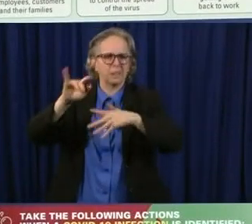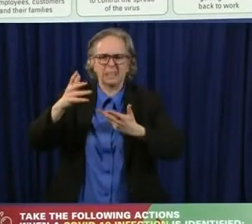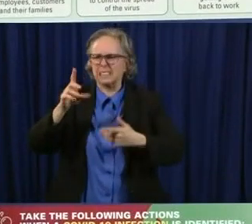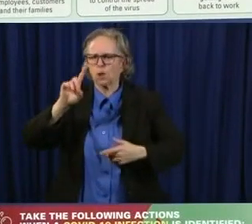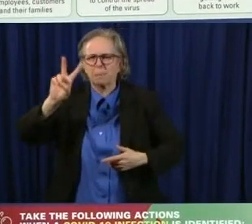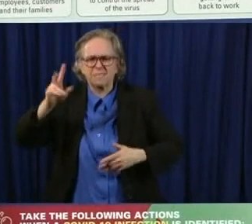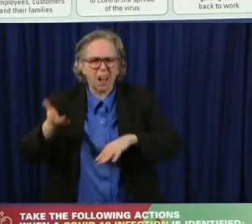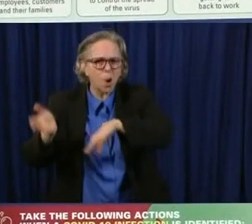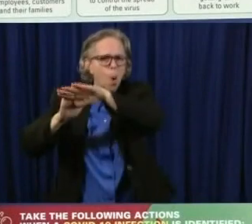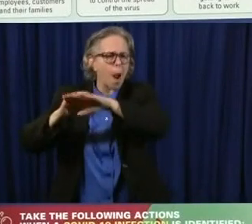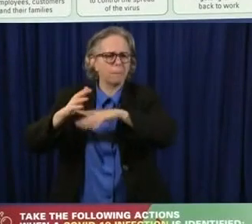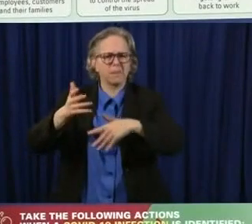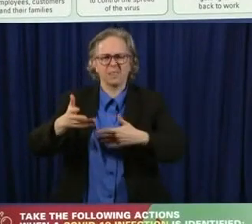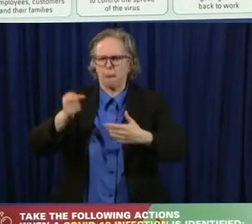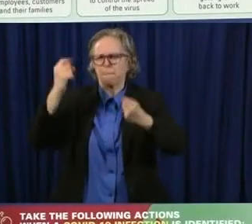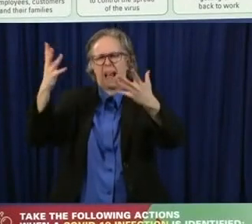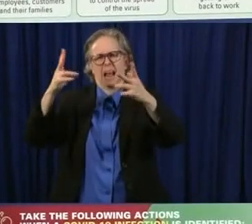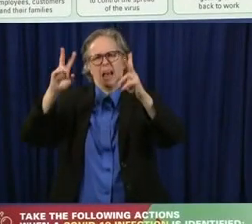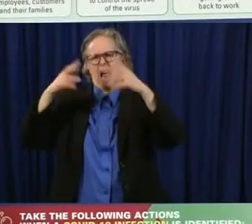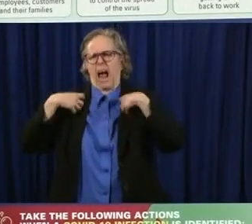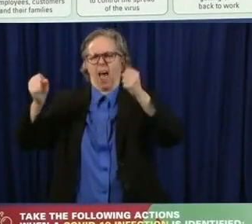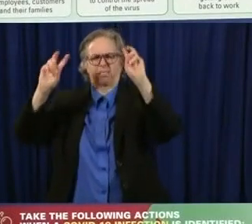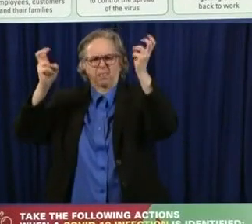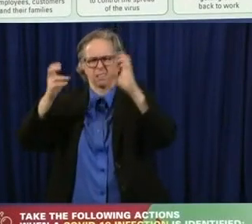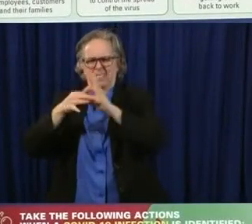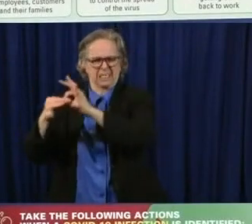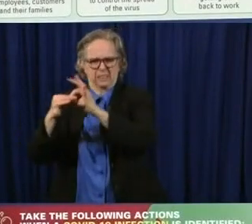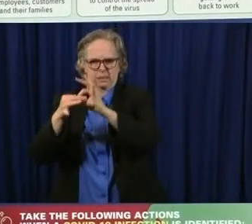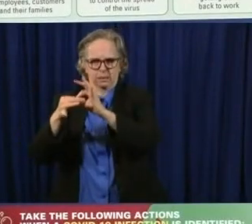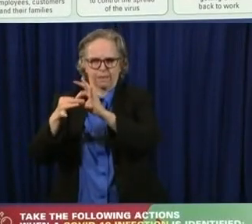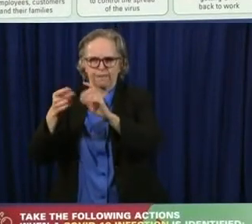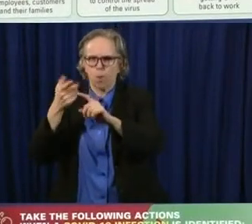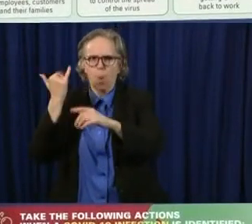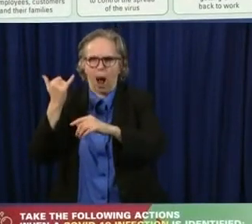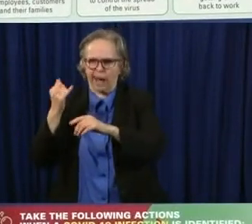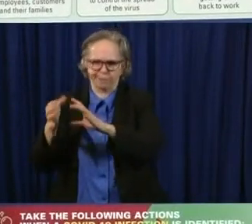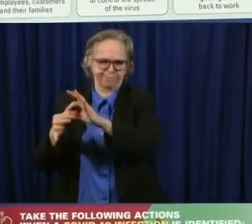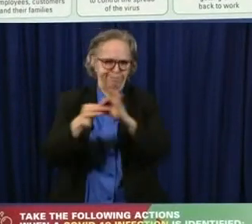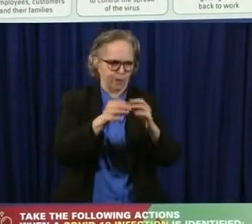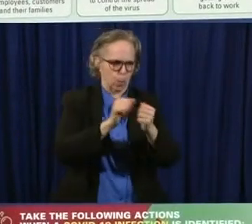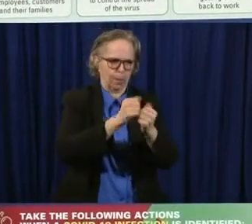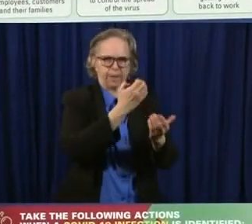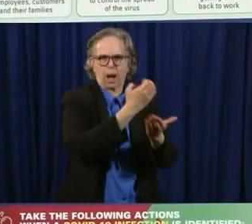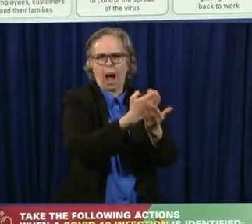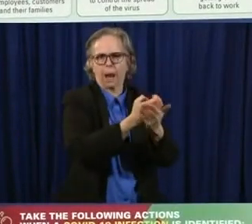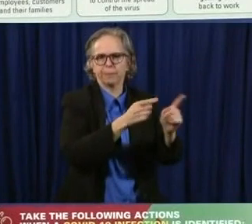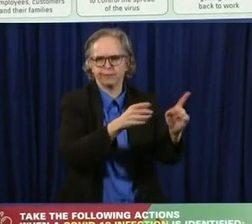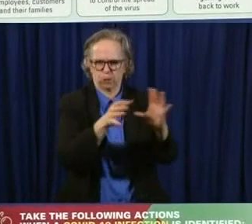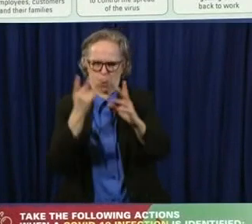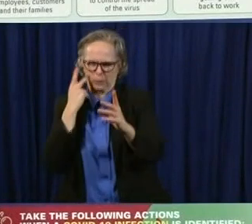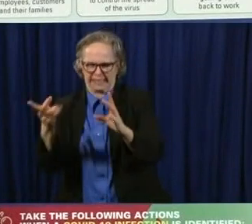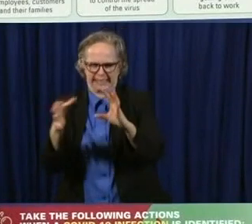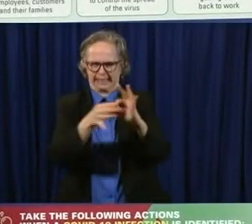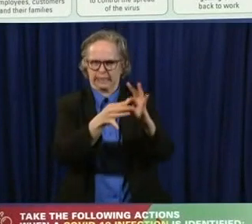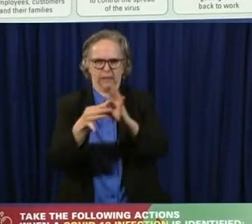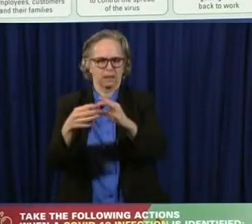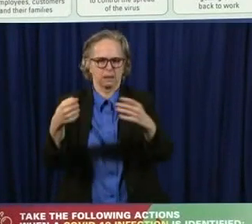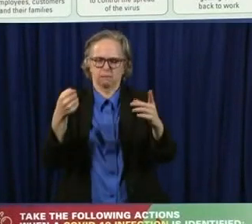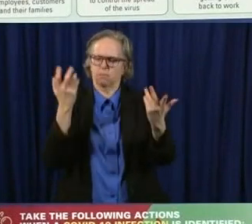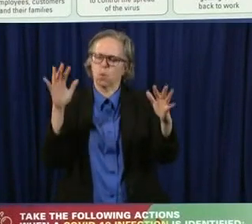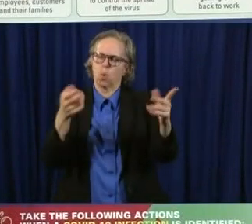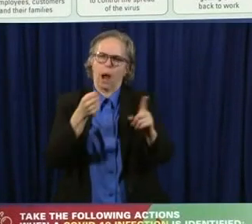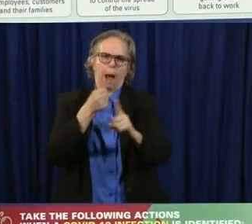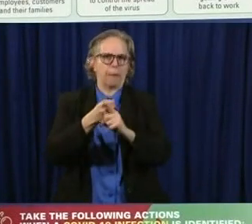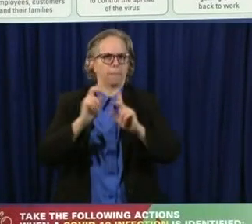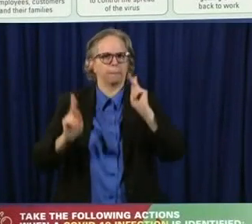on. So these are things that are directly related to people's wellbeing, directly related to their health. Um, the